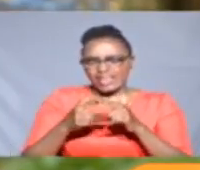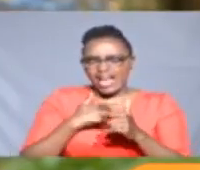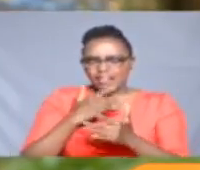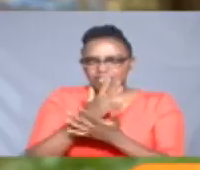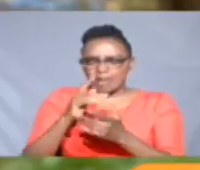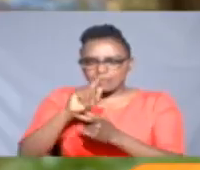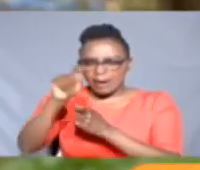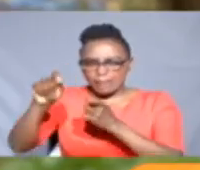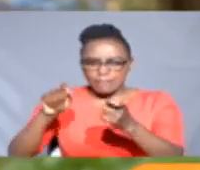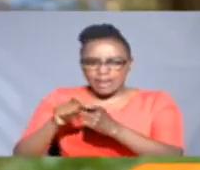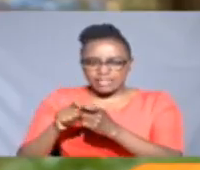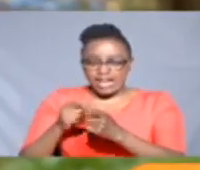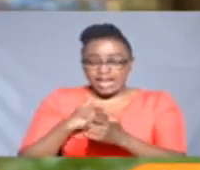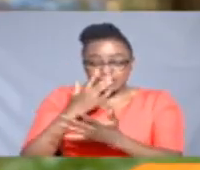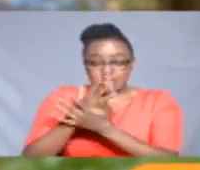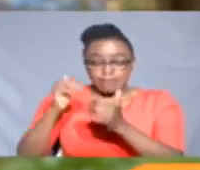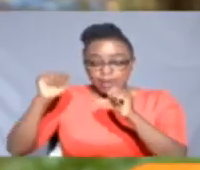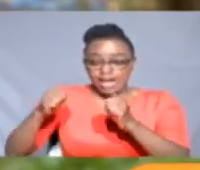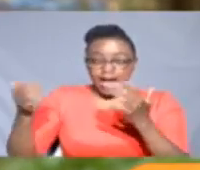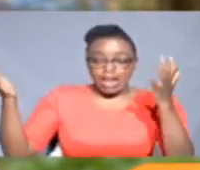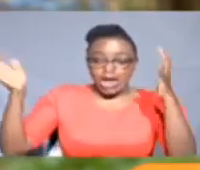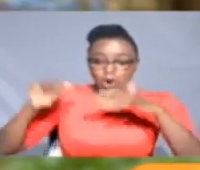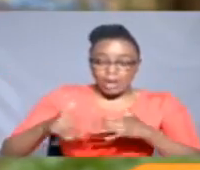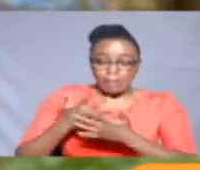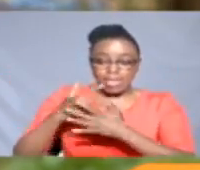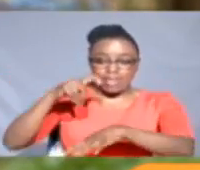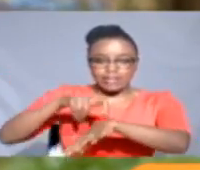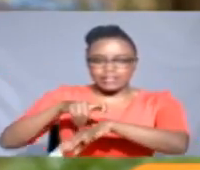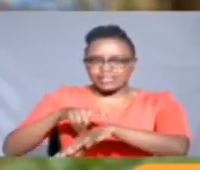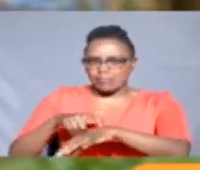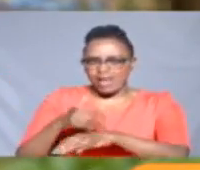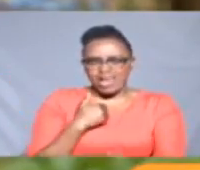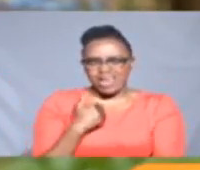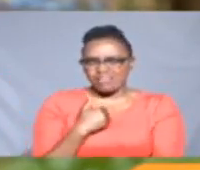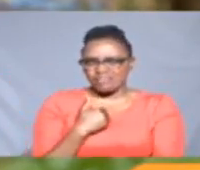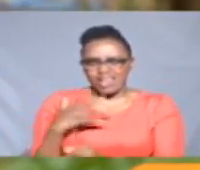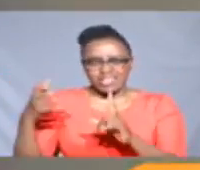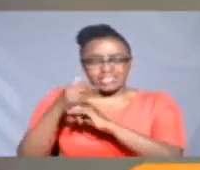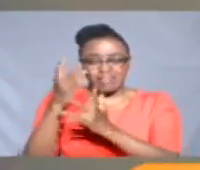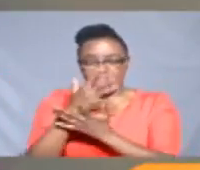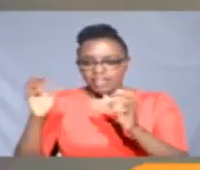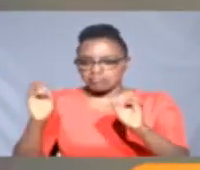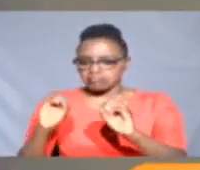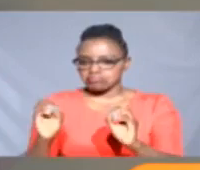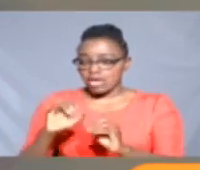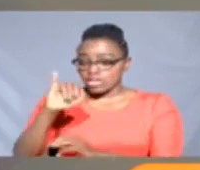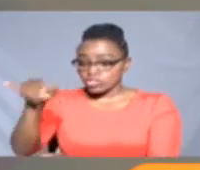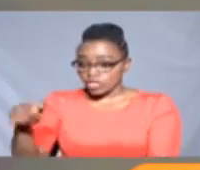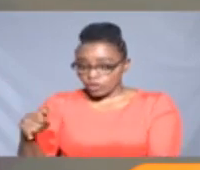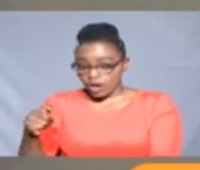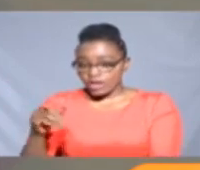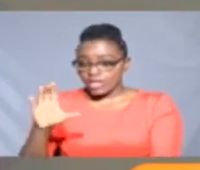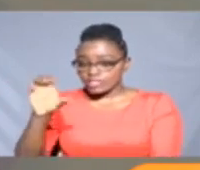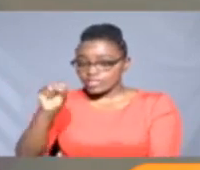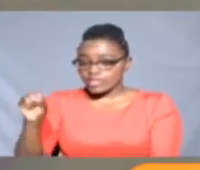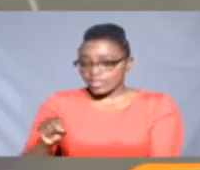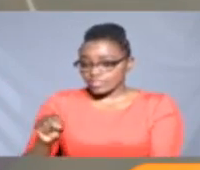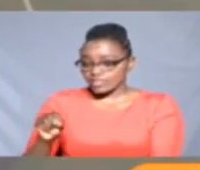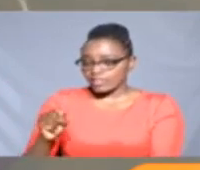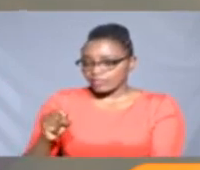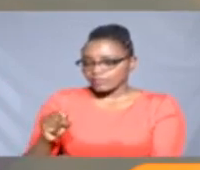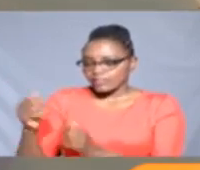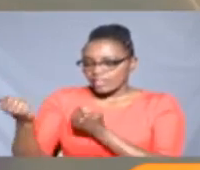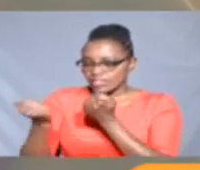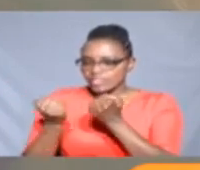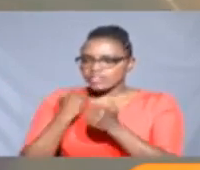perfect than to have anything that would collapse within a short time. We will not have achieved anything. In January, CS Mashari